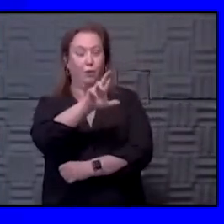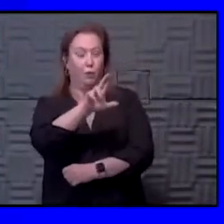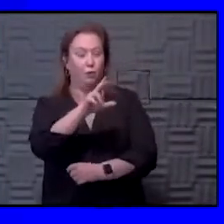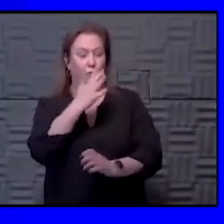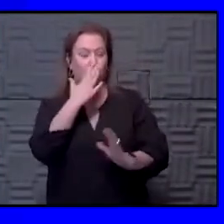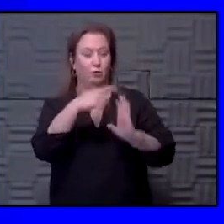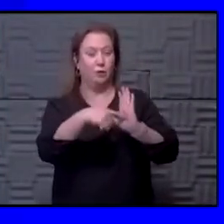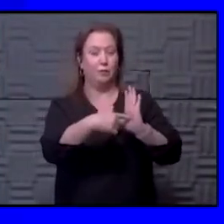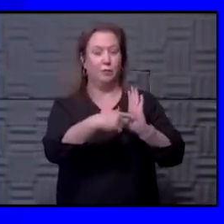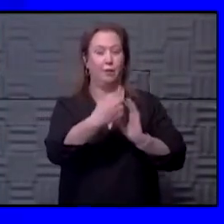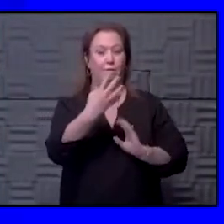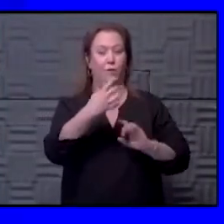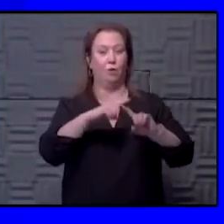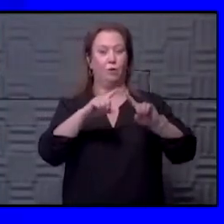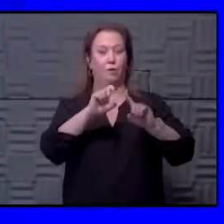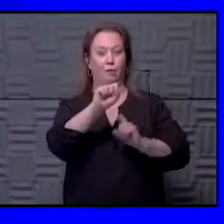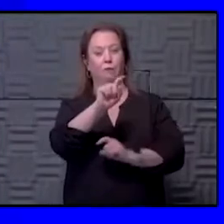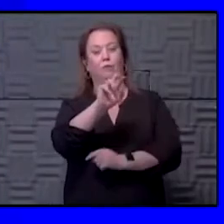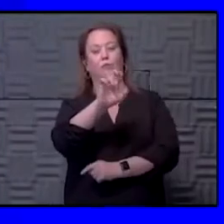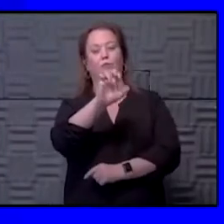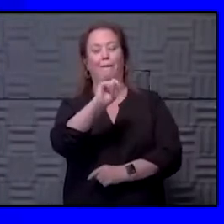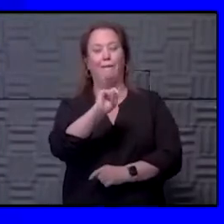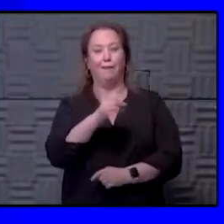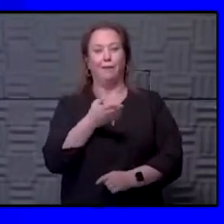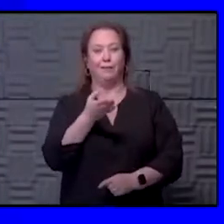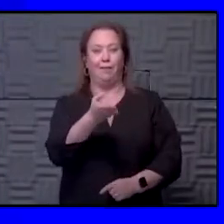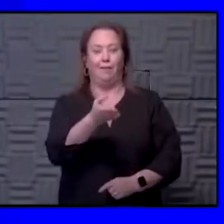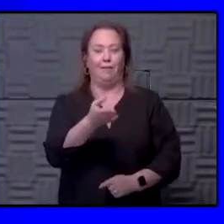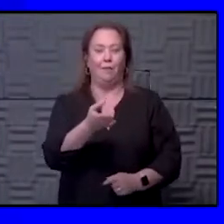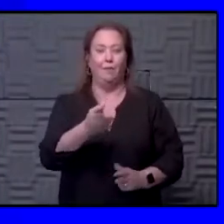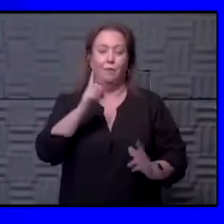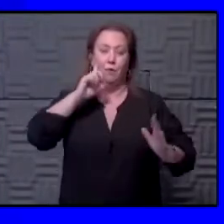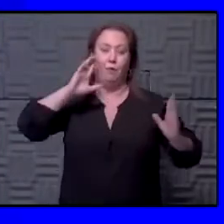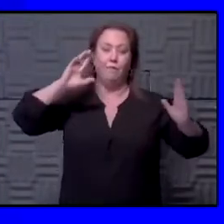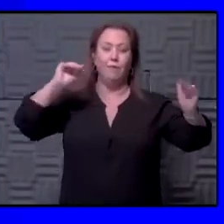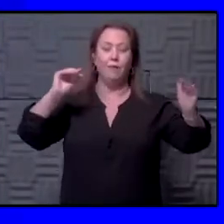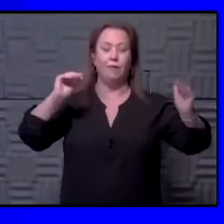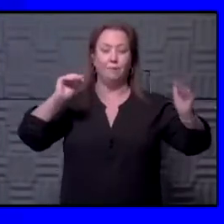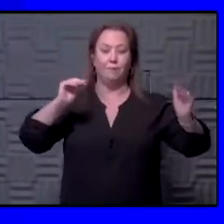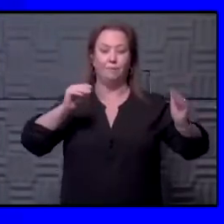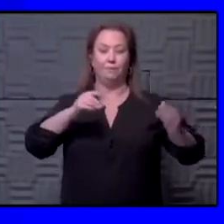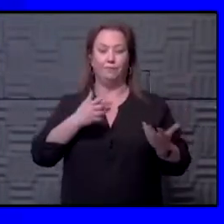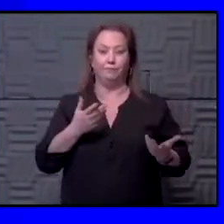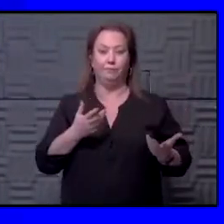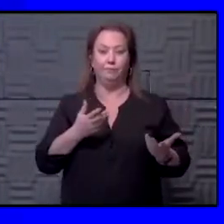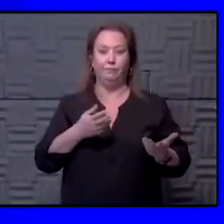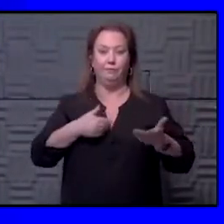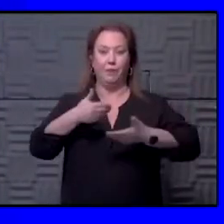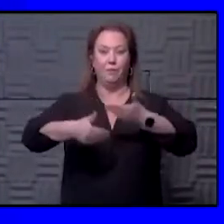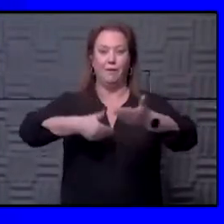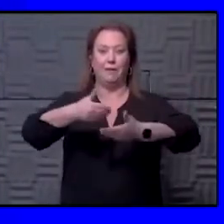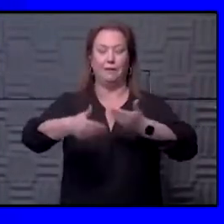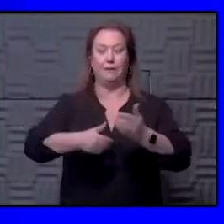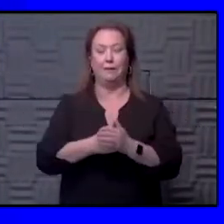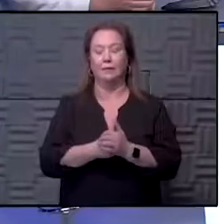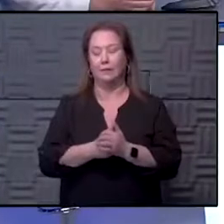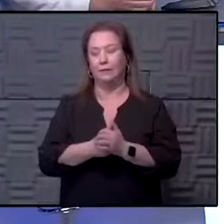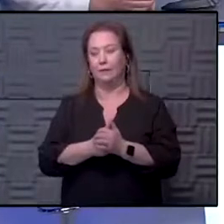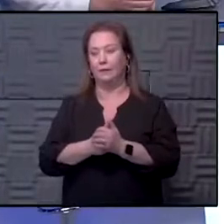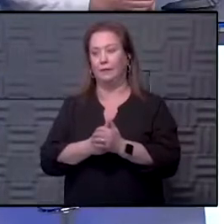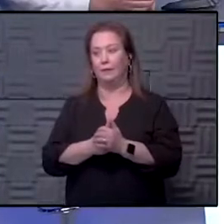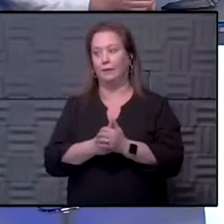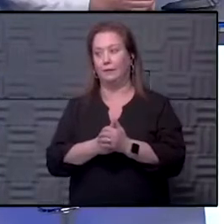good example. We have four different strains in that vaccine. So, but hopefully the next few innings will move by quicker and be funnier.